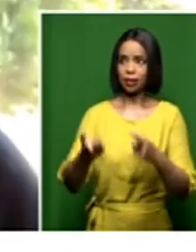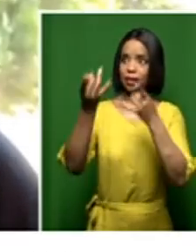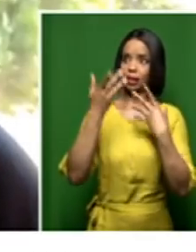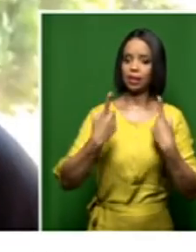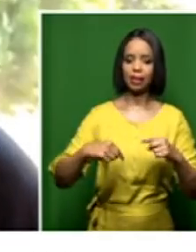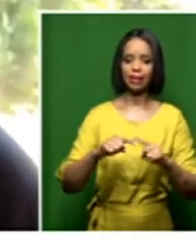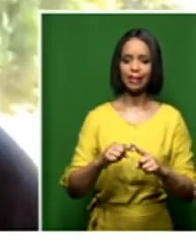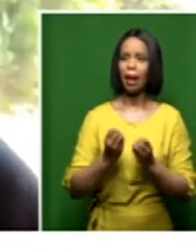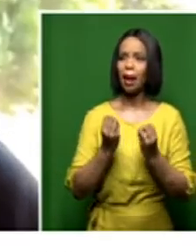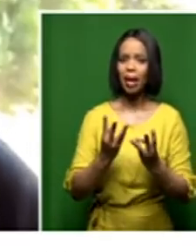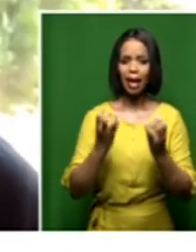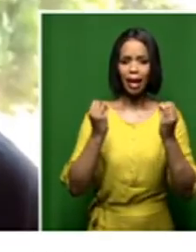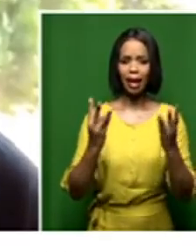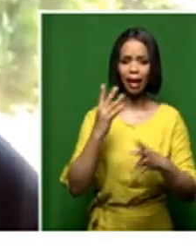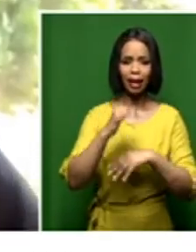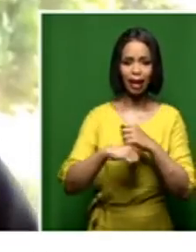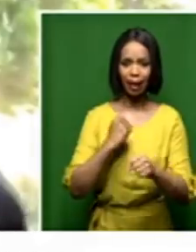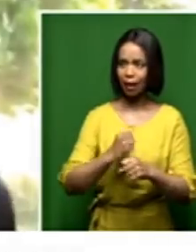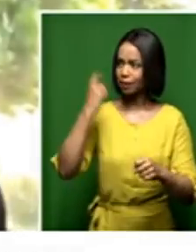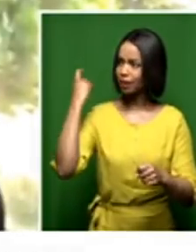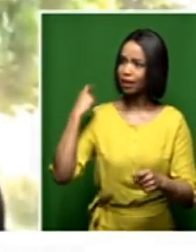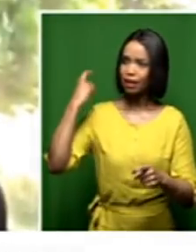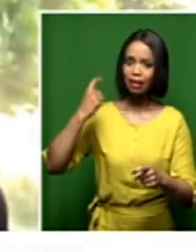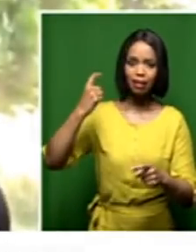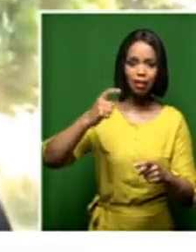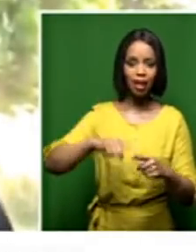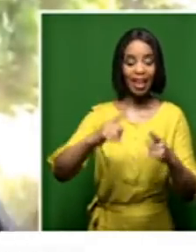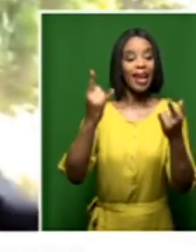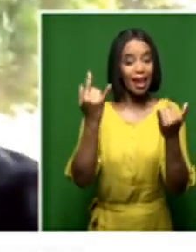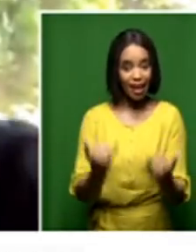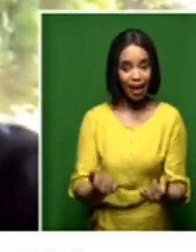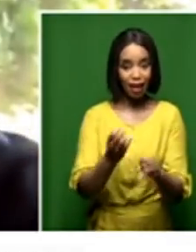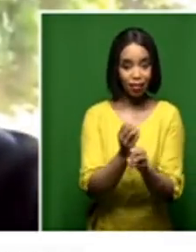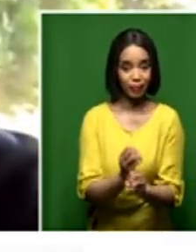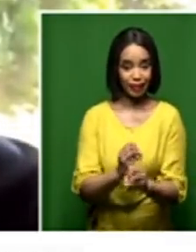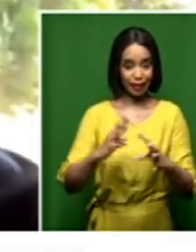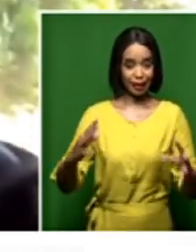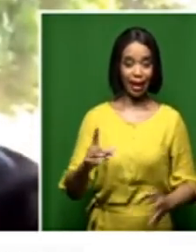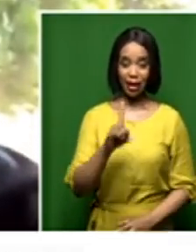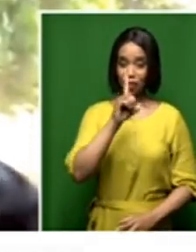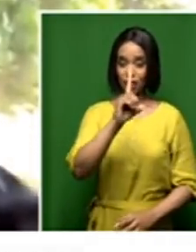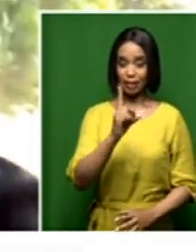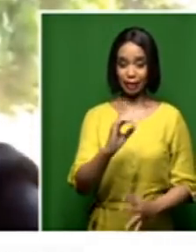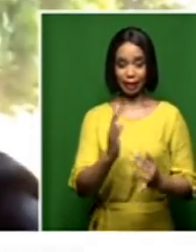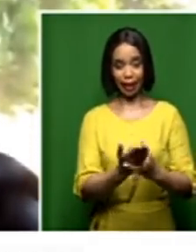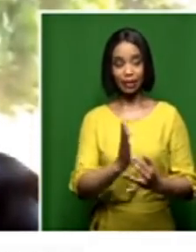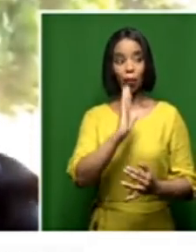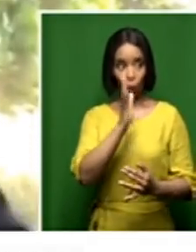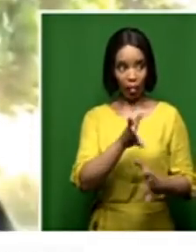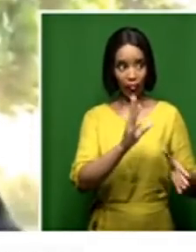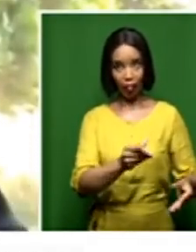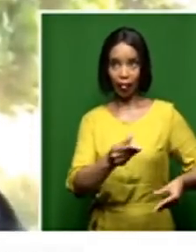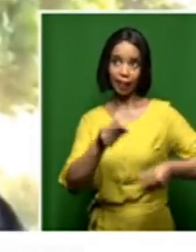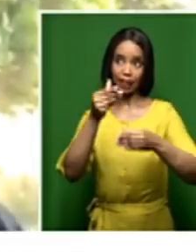you're only about to begin to take the first case in court. And even on that,